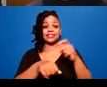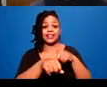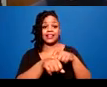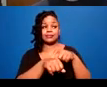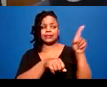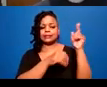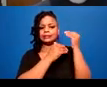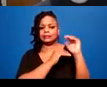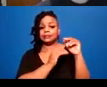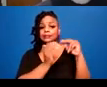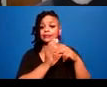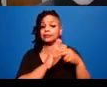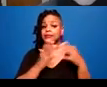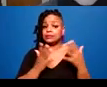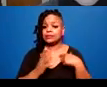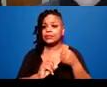or answer all questions.